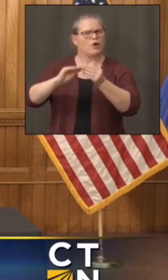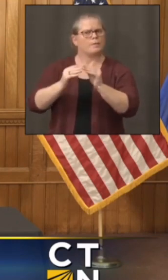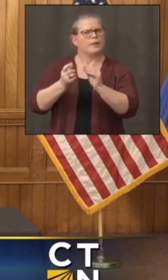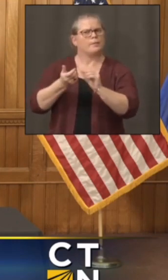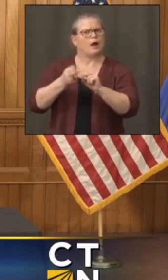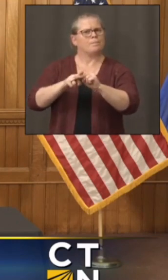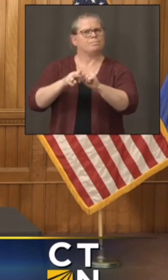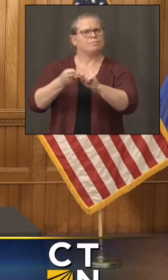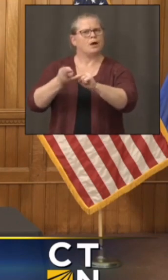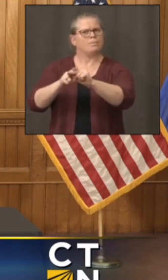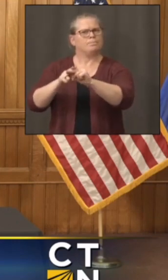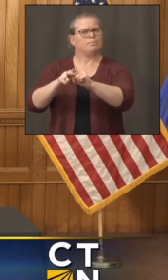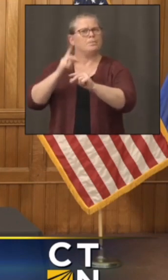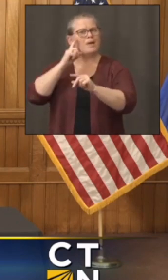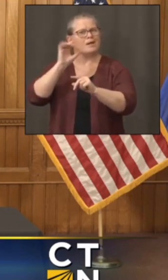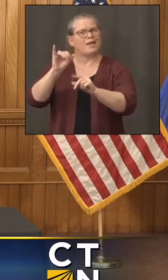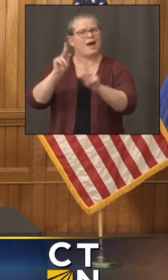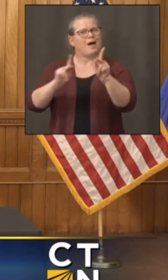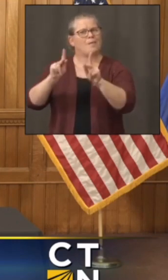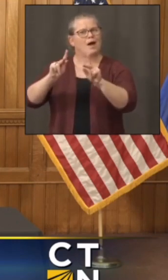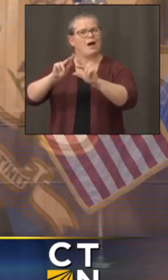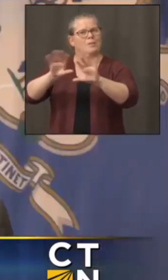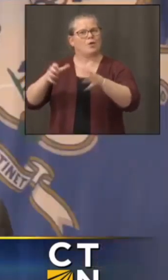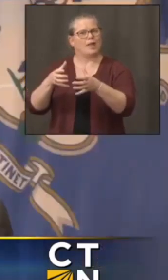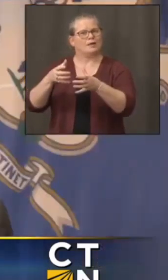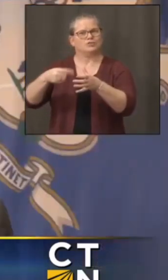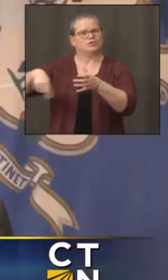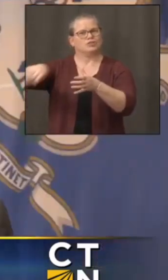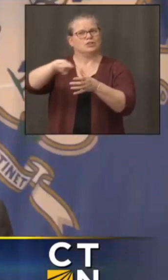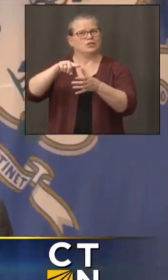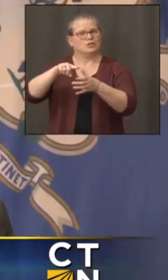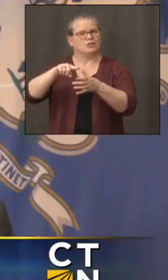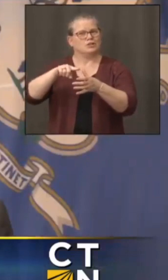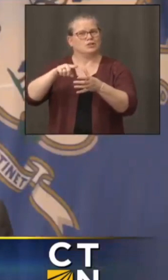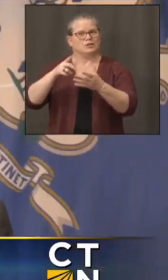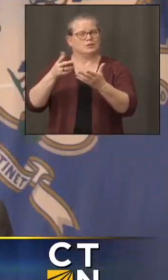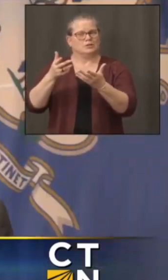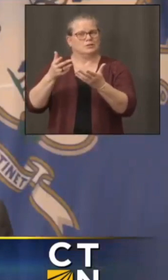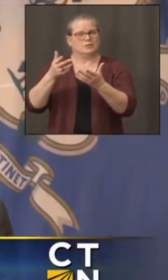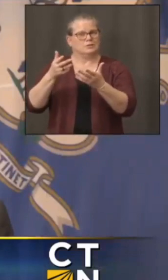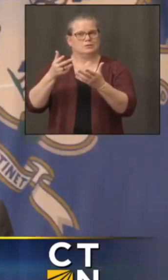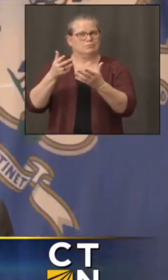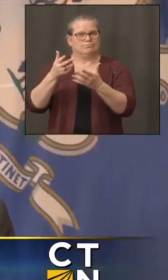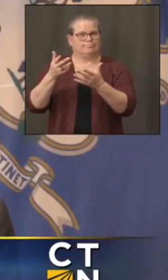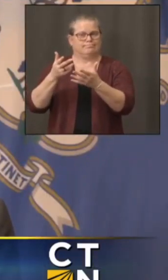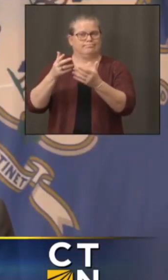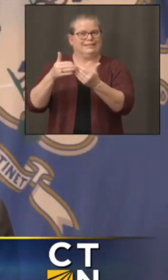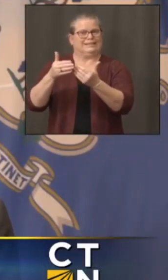vulnerable populations deirdre tells me the federal government won't let us do that deirdre